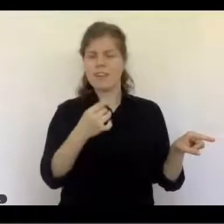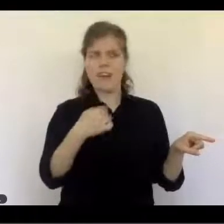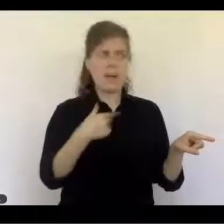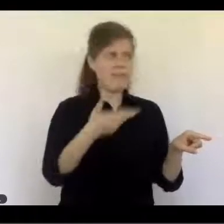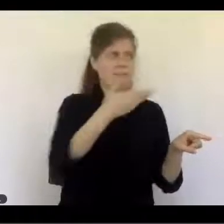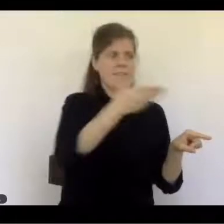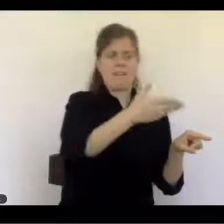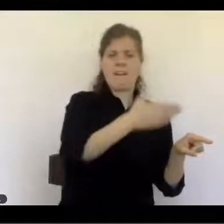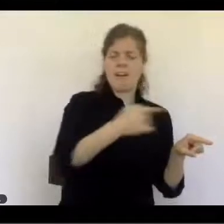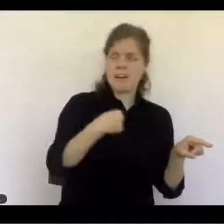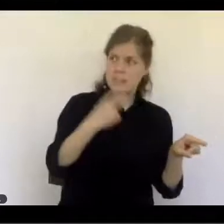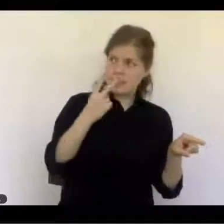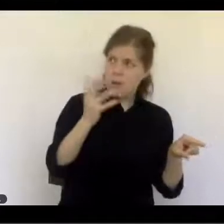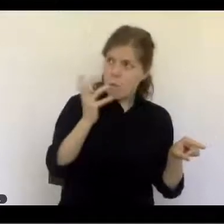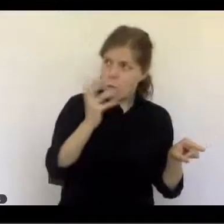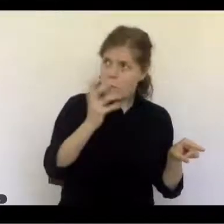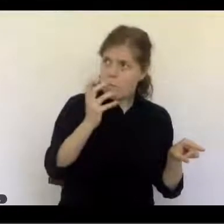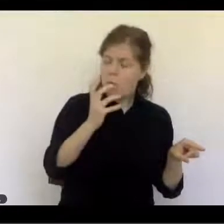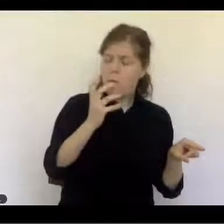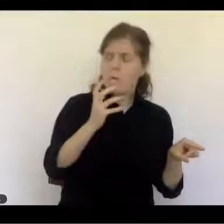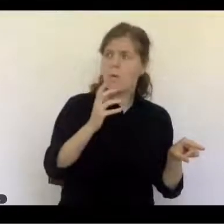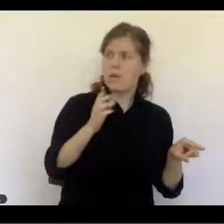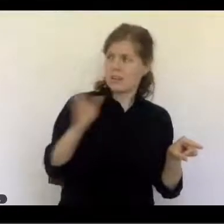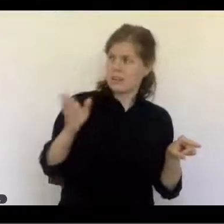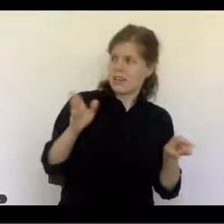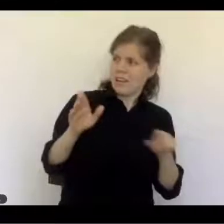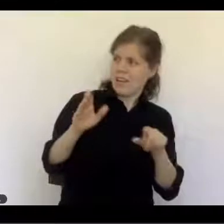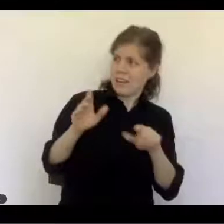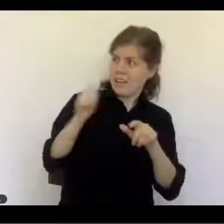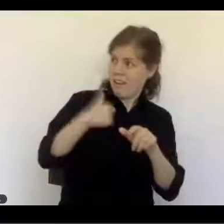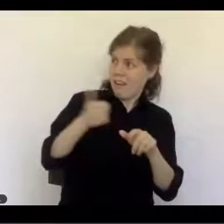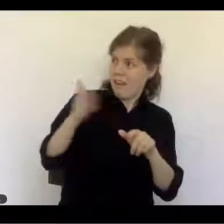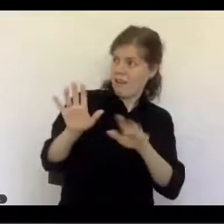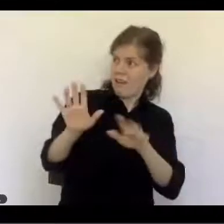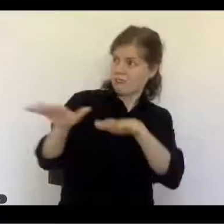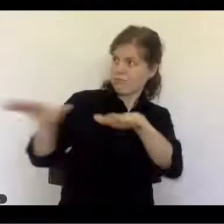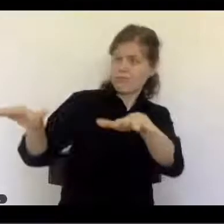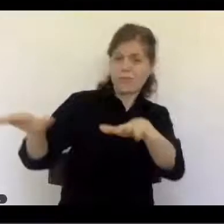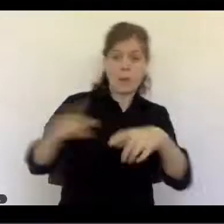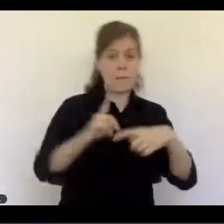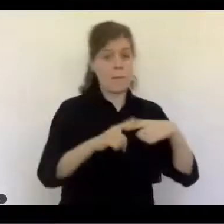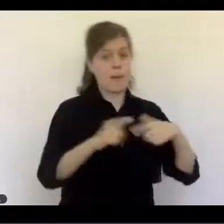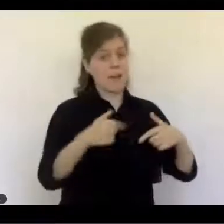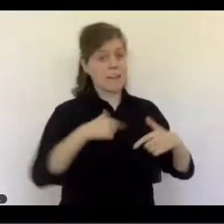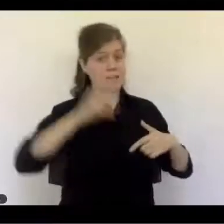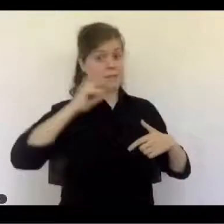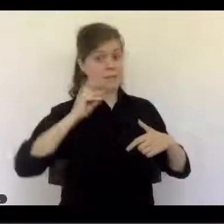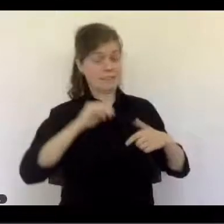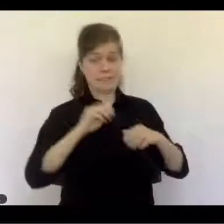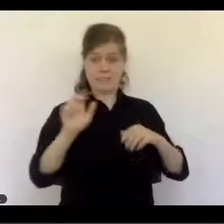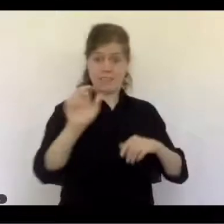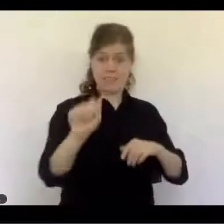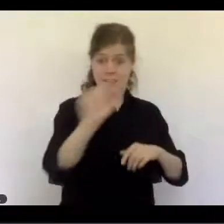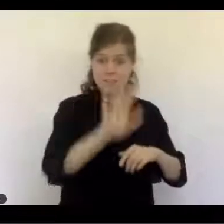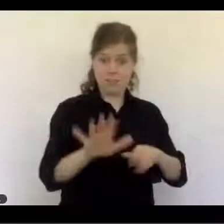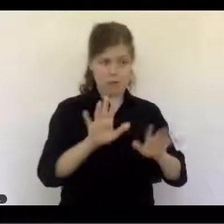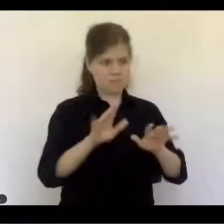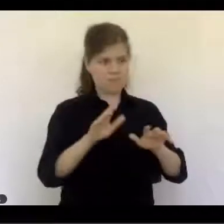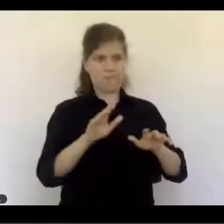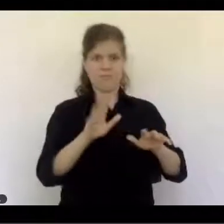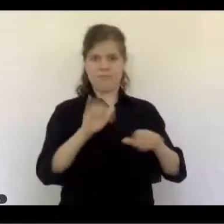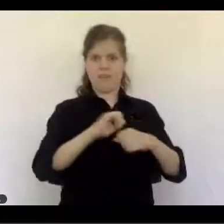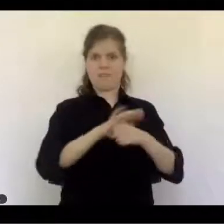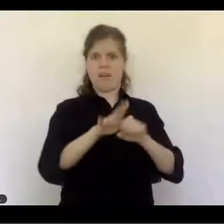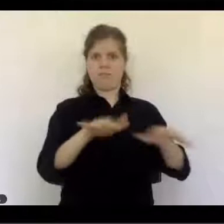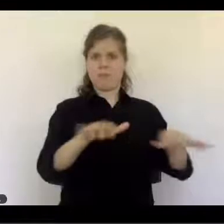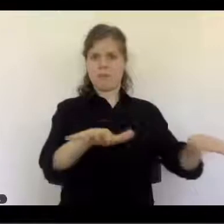I also experienced what it meant in different cultural settings. What I see as a future